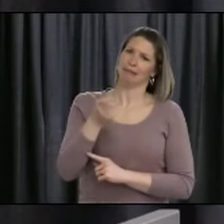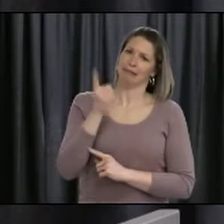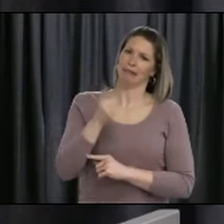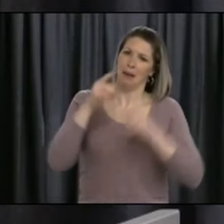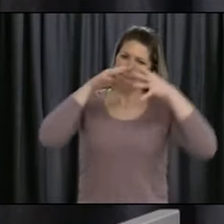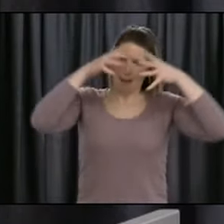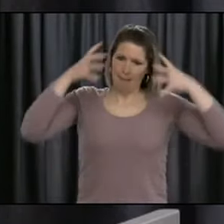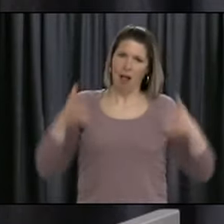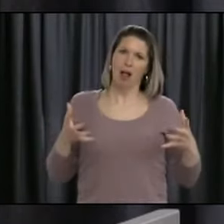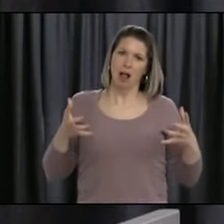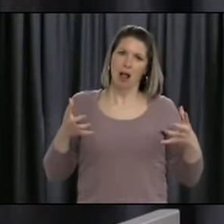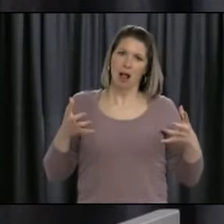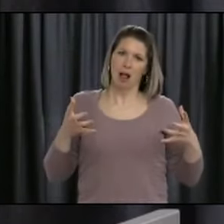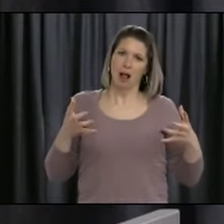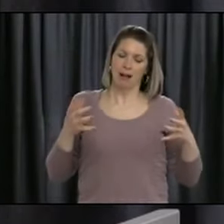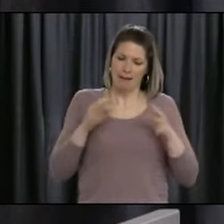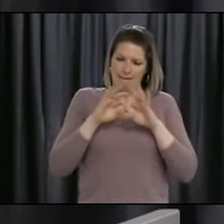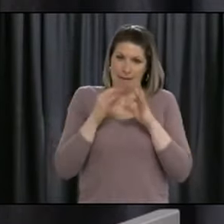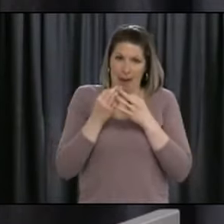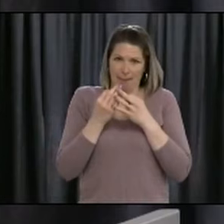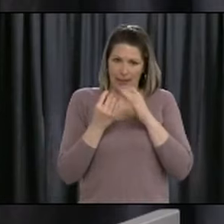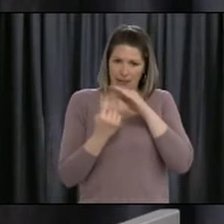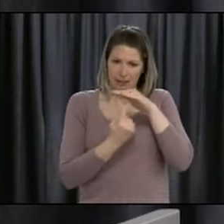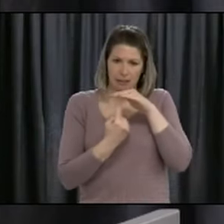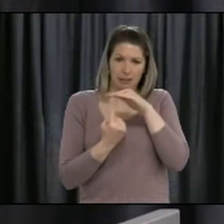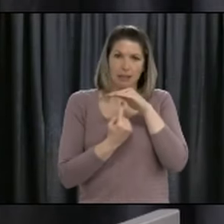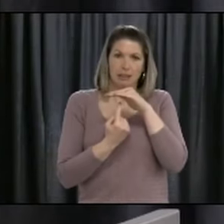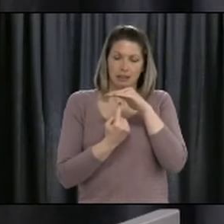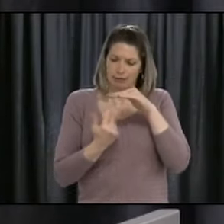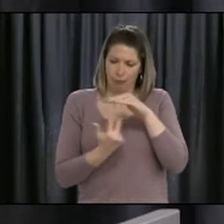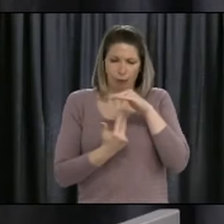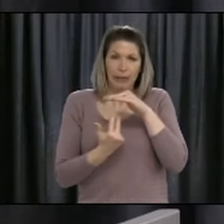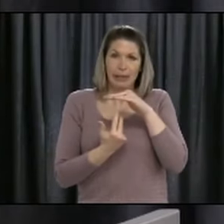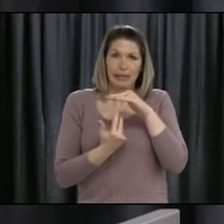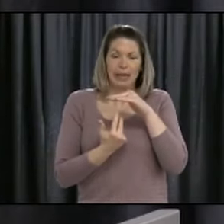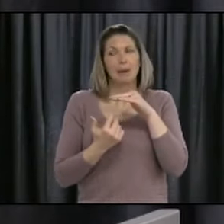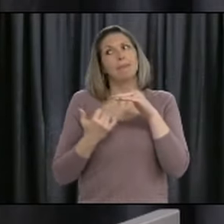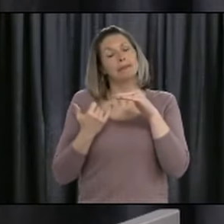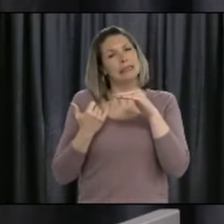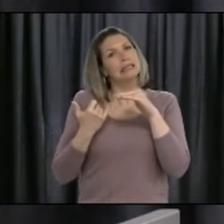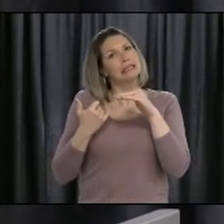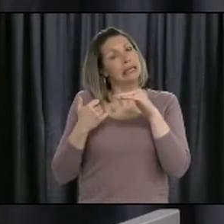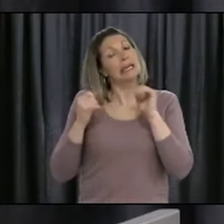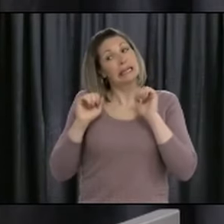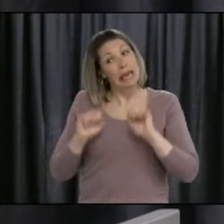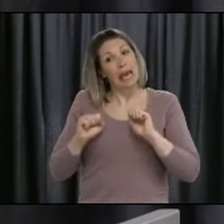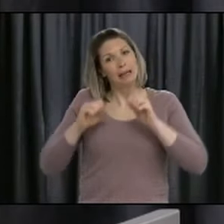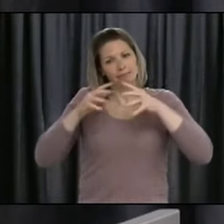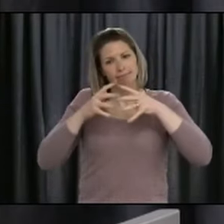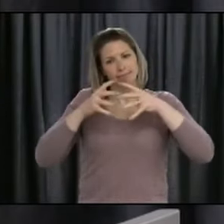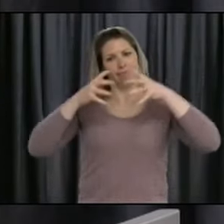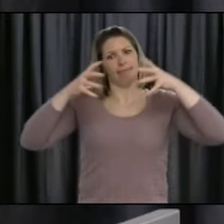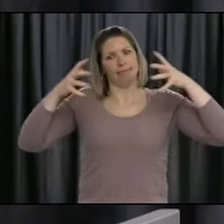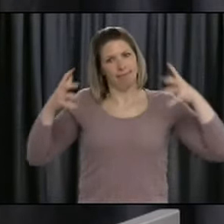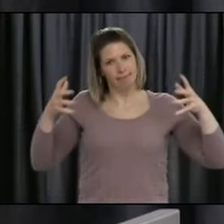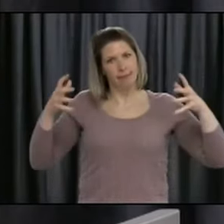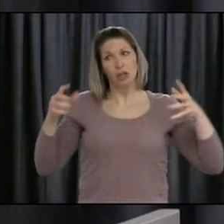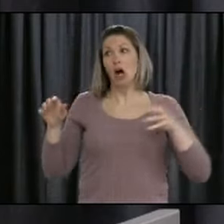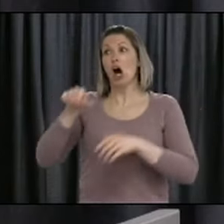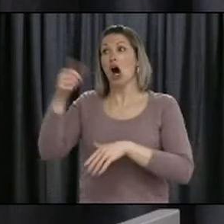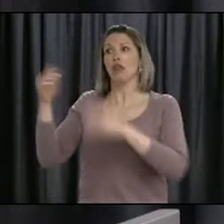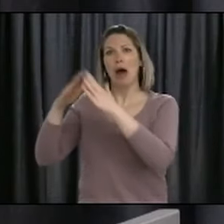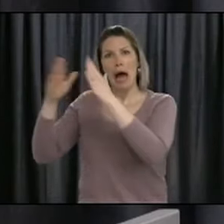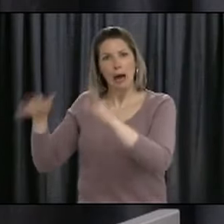be a little bit bigger, but it still needs to be protected. It still needs to be looked after, and you should respect other people's too.